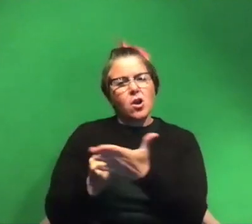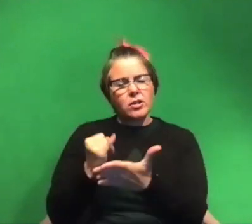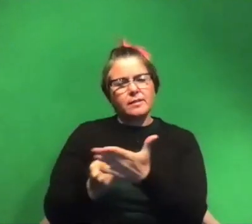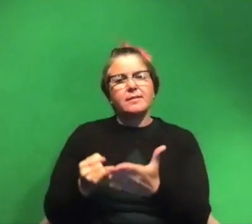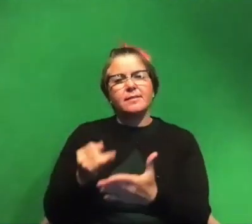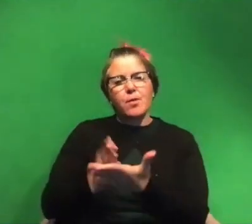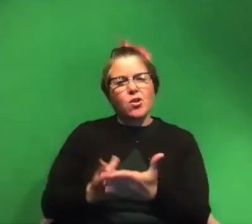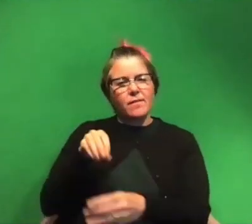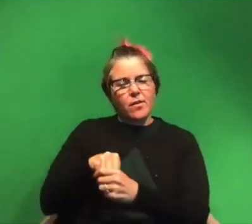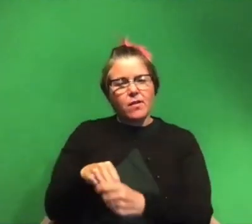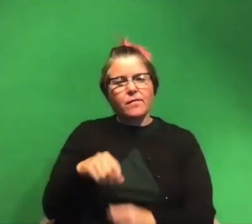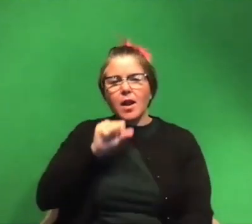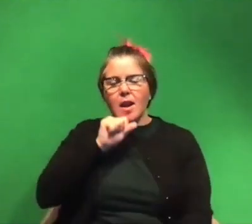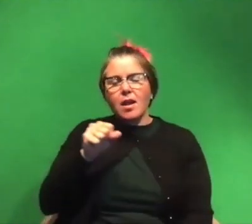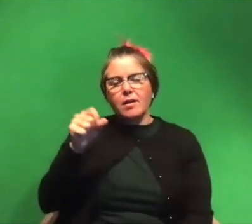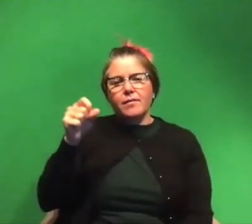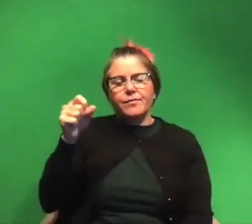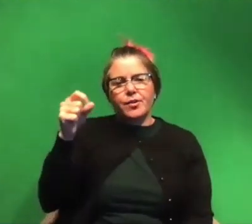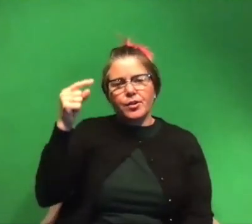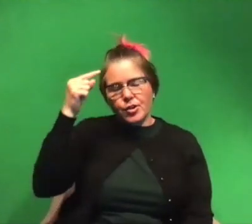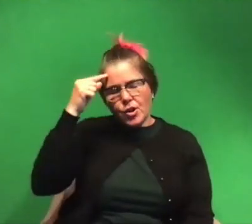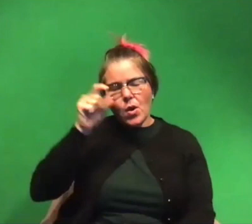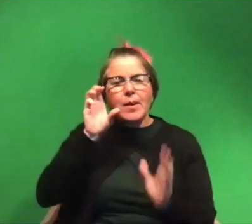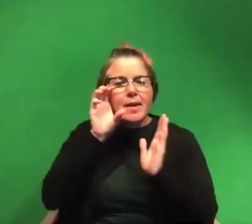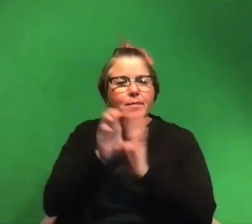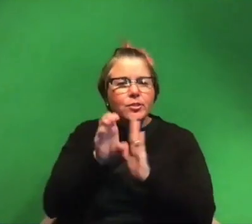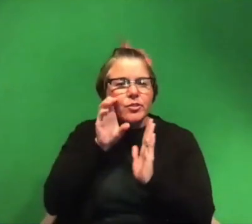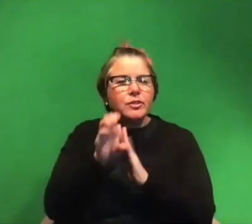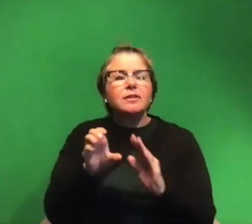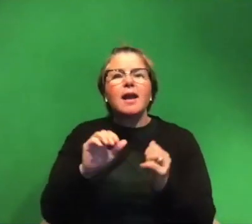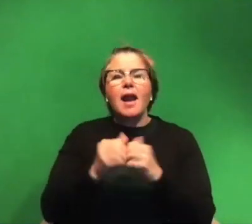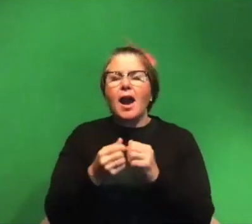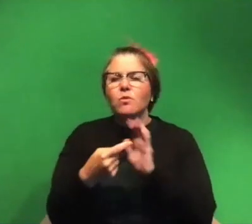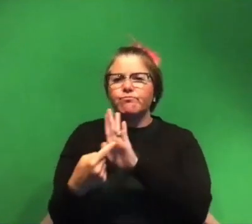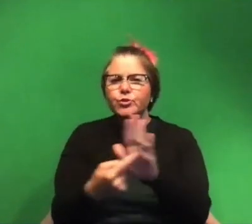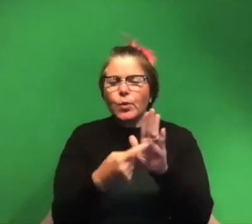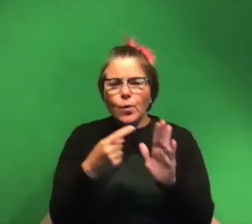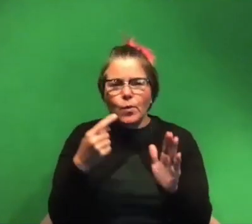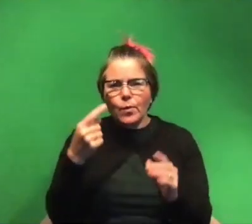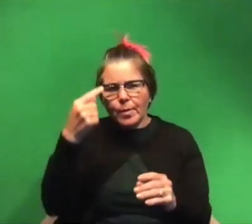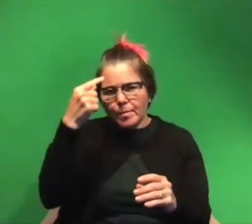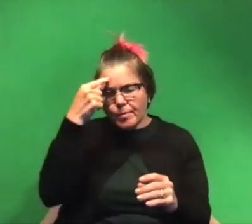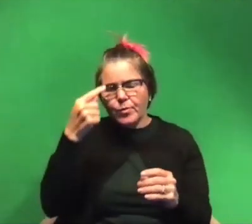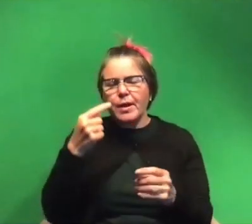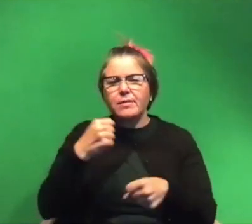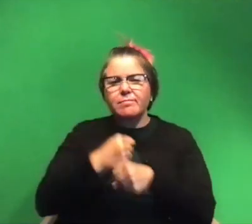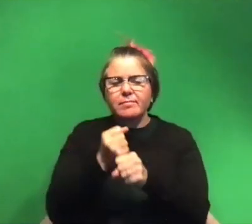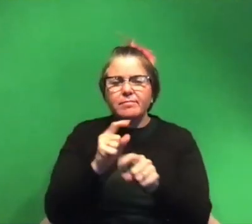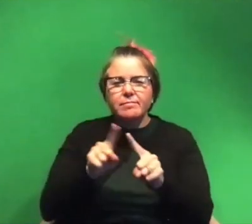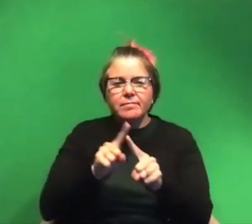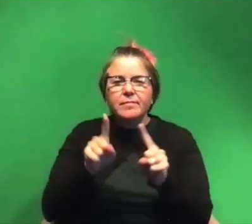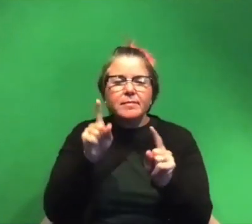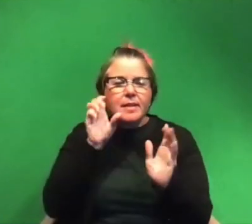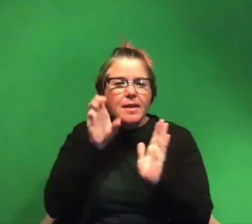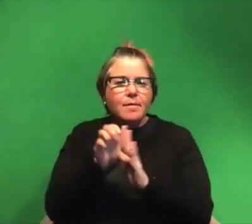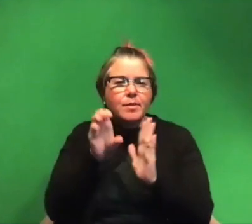loved neuroimaging i loved the way that we were depicting the brain the way that we were generating images about of what